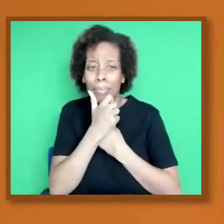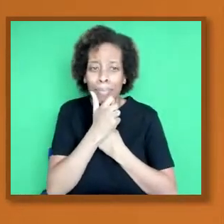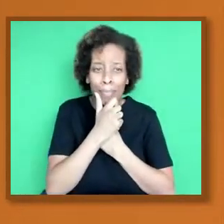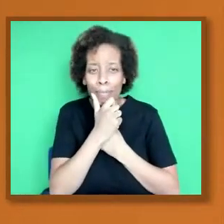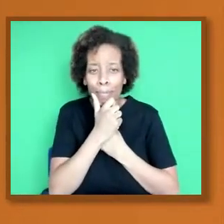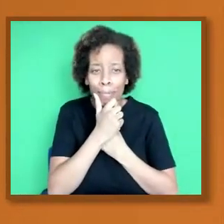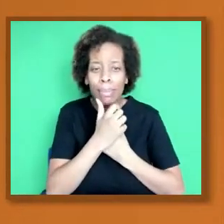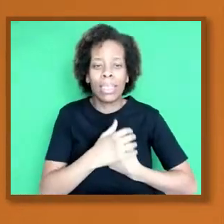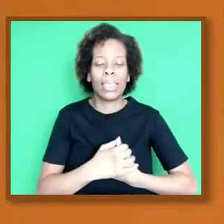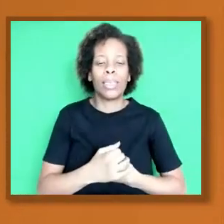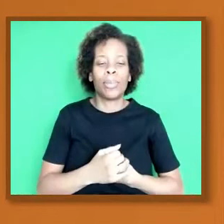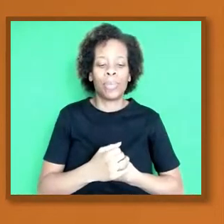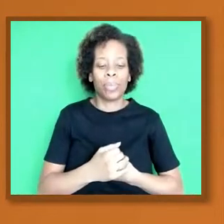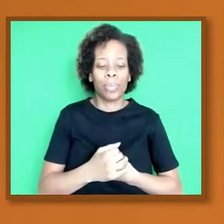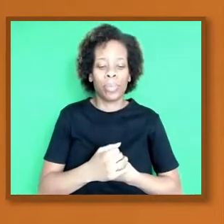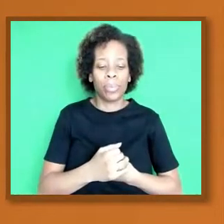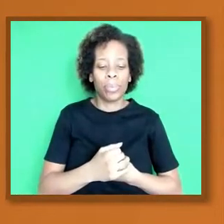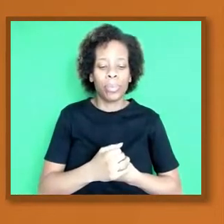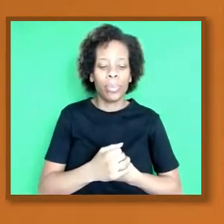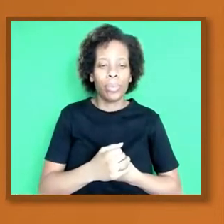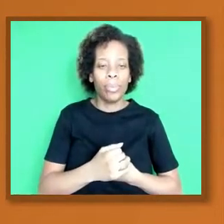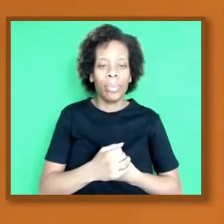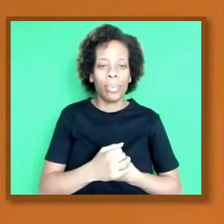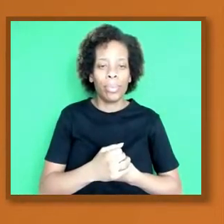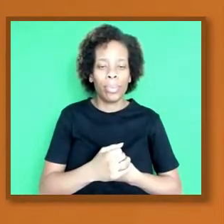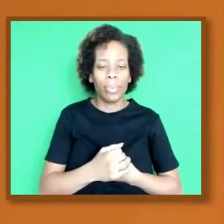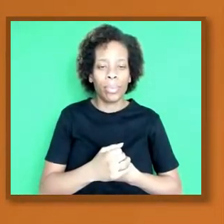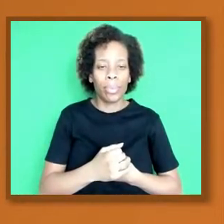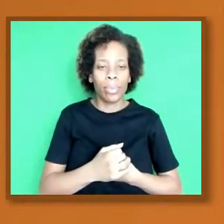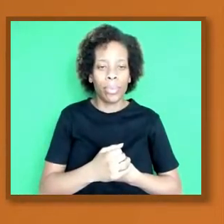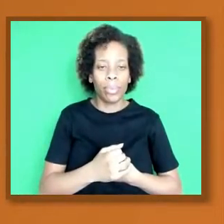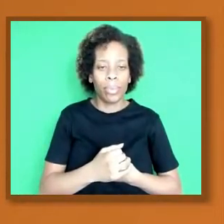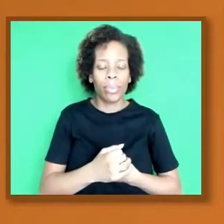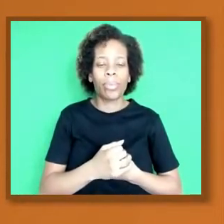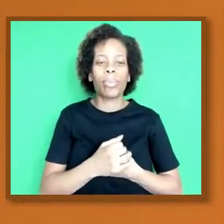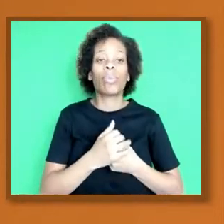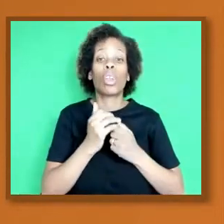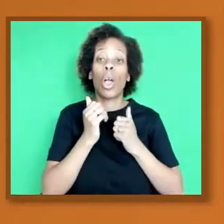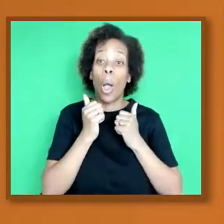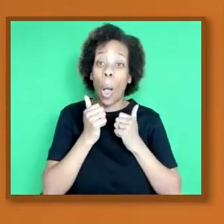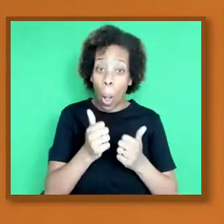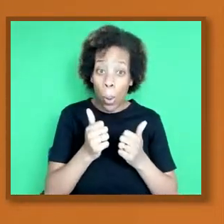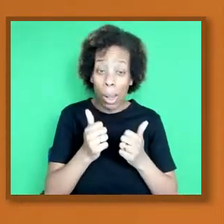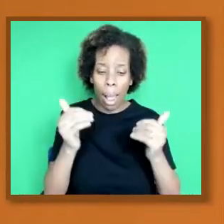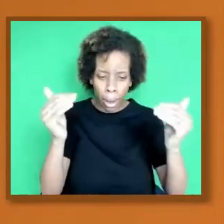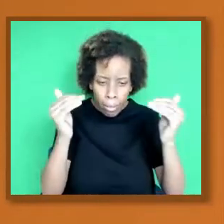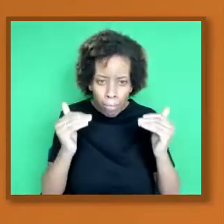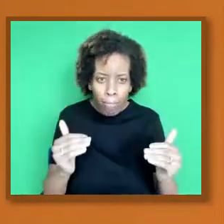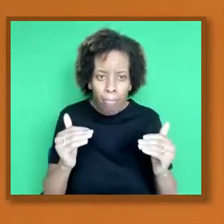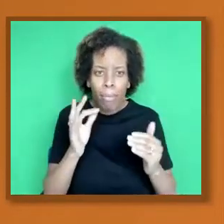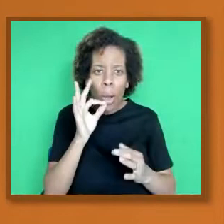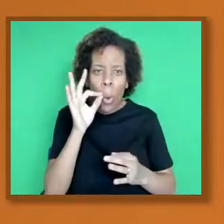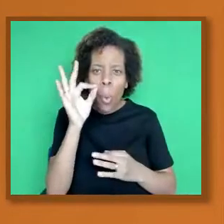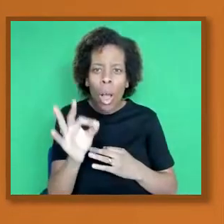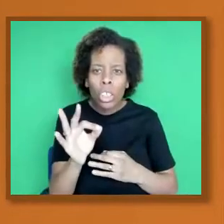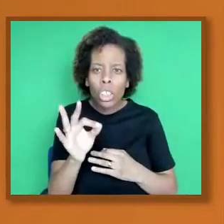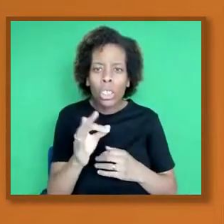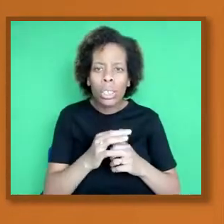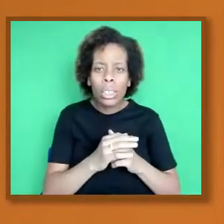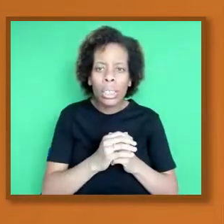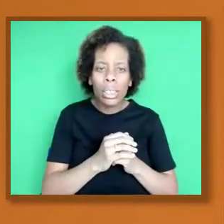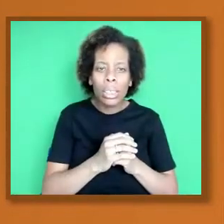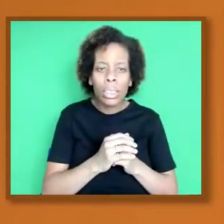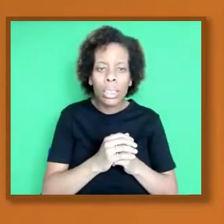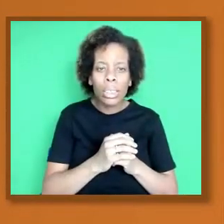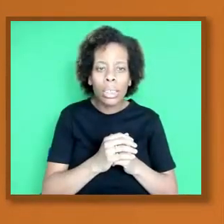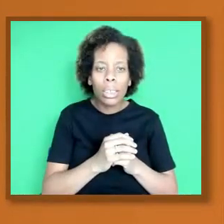It's... Okay. I see... Right. There's one here. I'm not... I wouldn't call the names of the